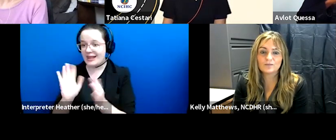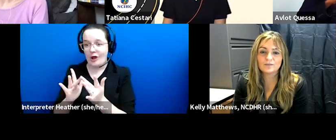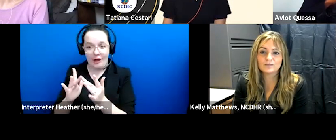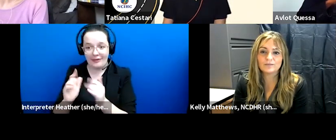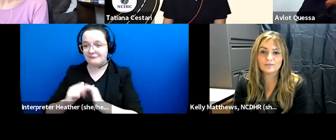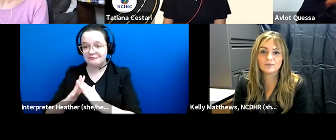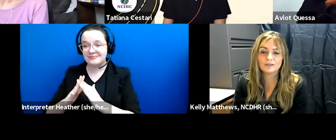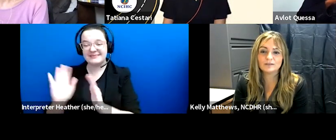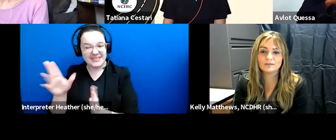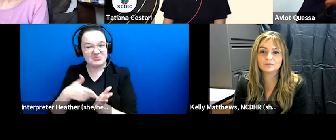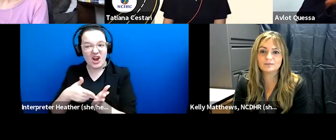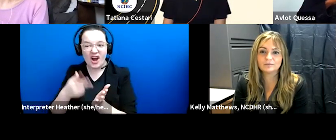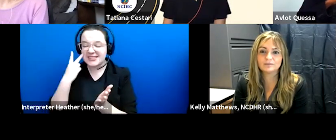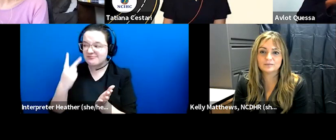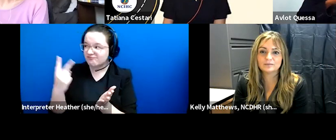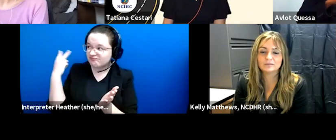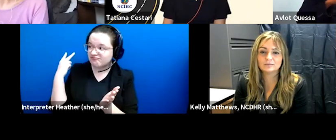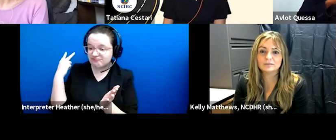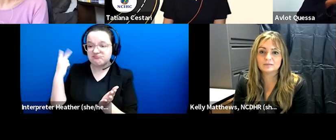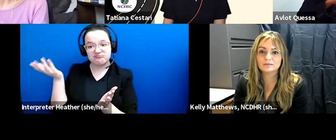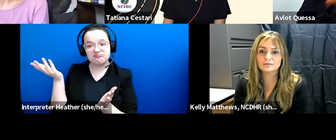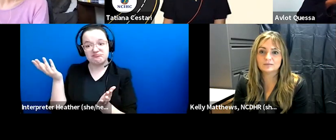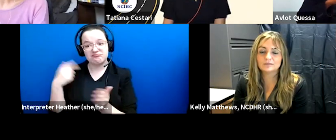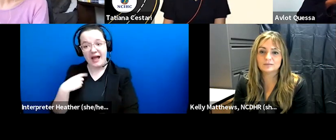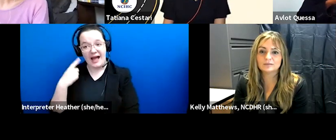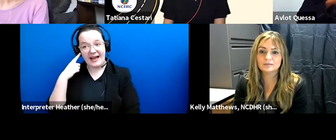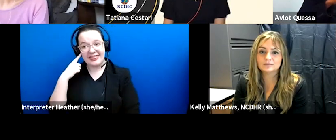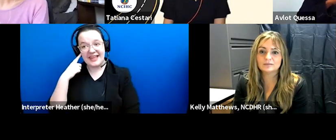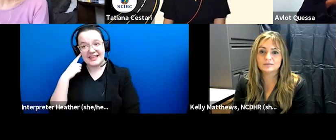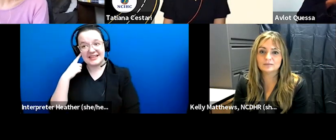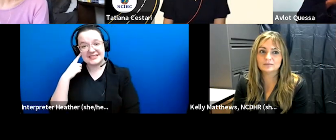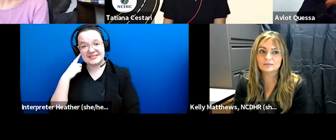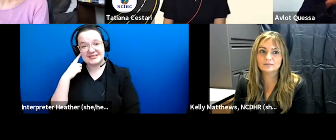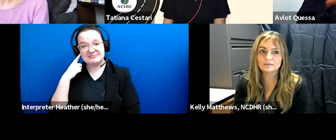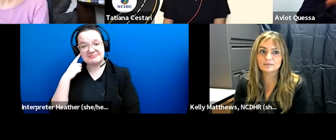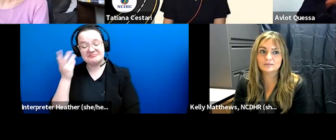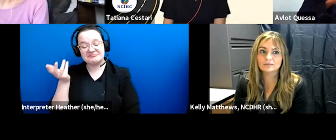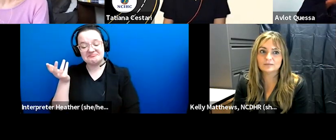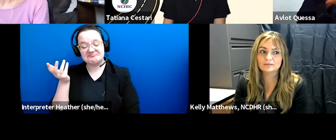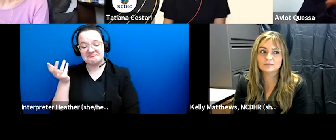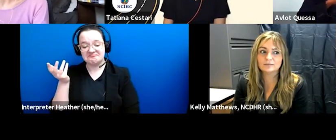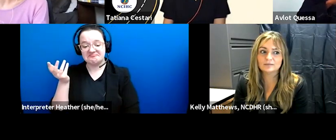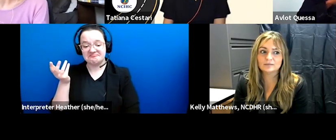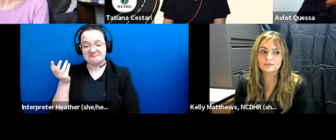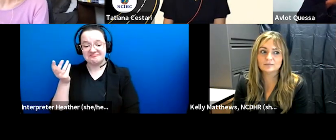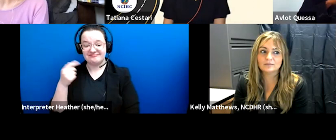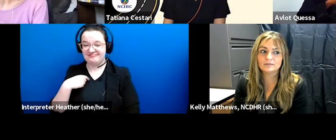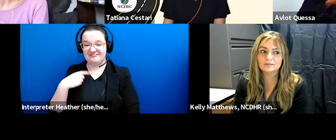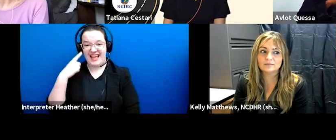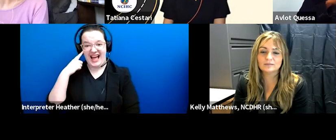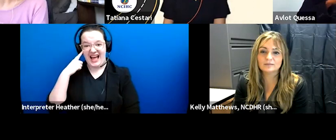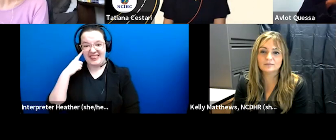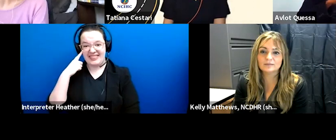truthful in hindsight um i actually think that the it it would have been an impossibility